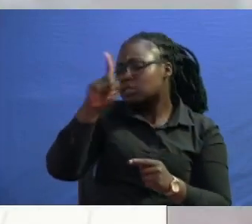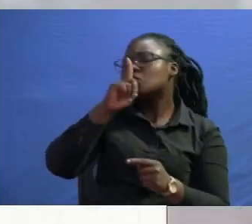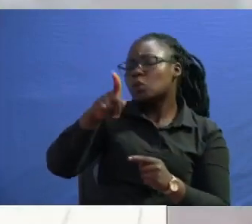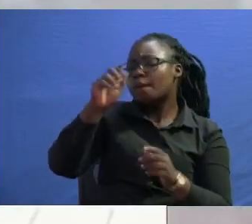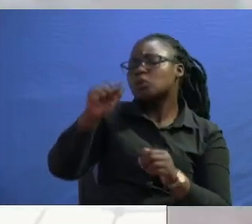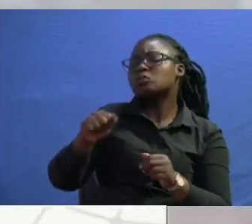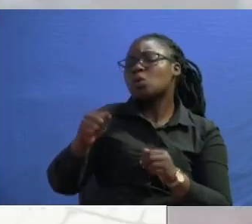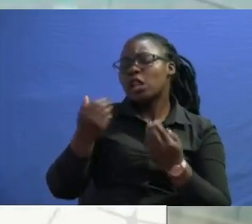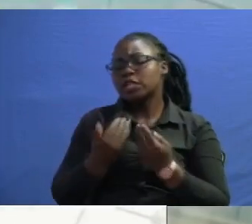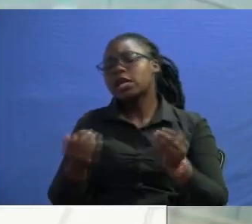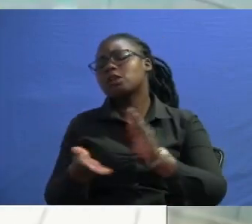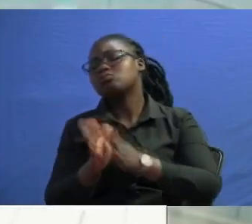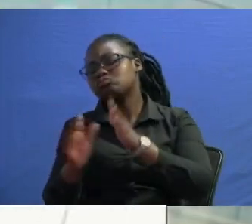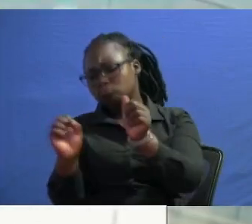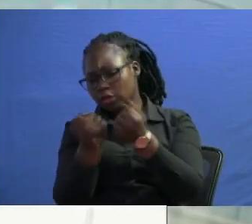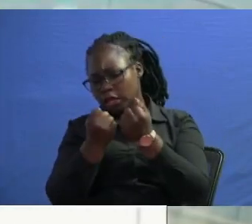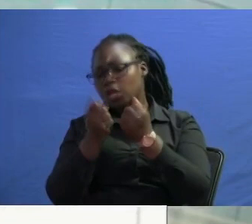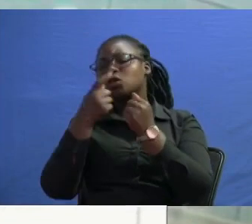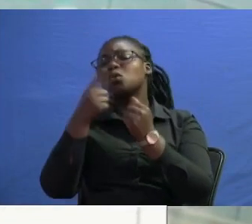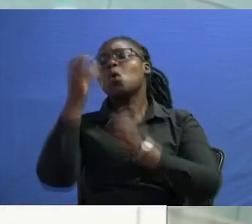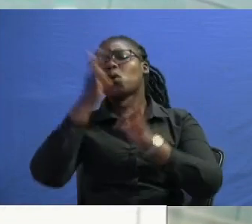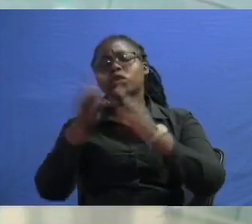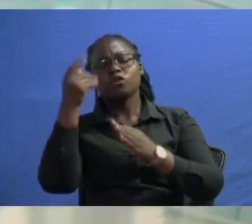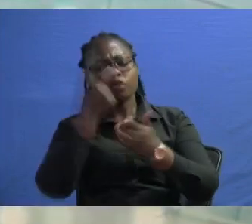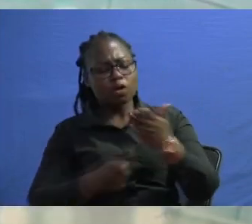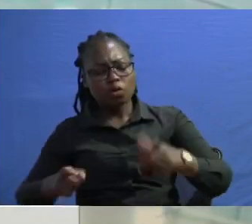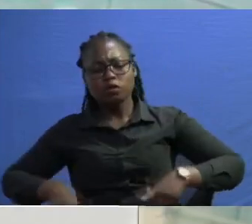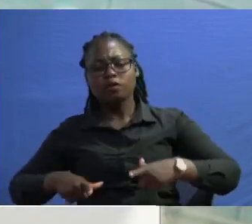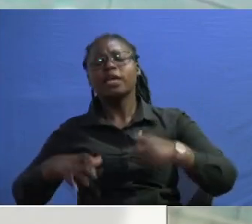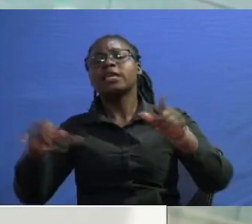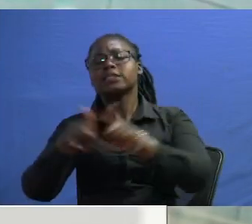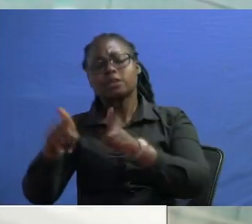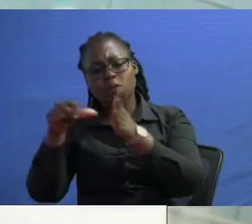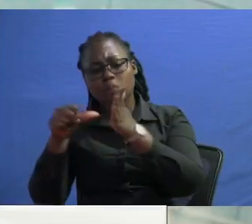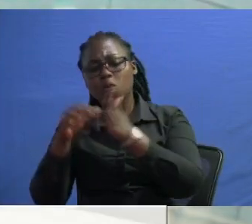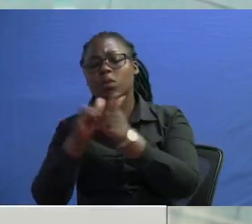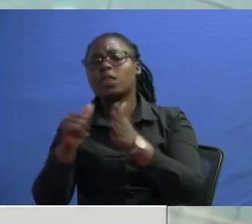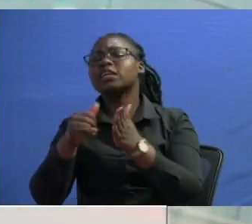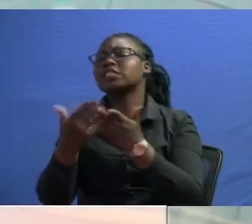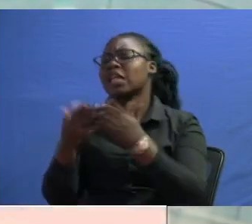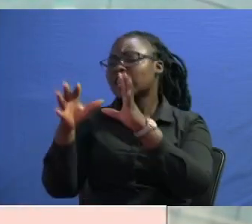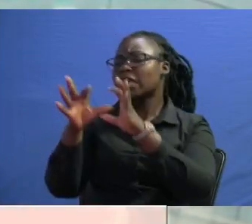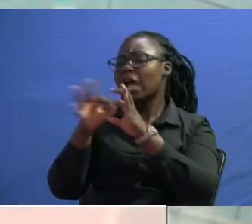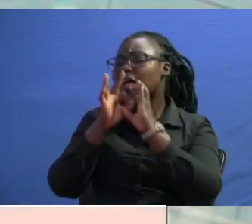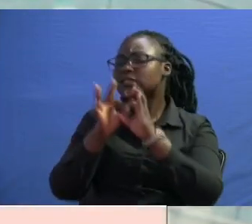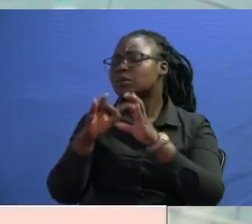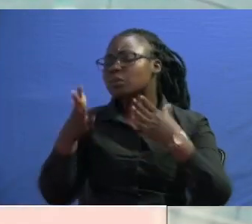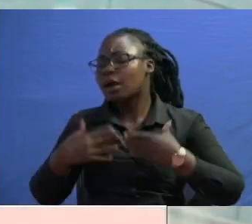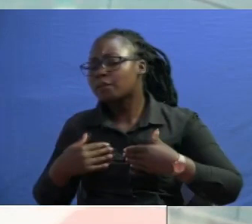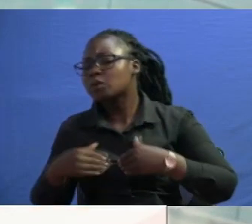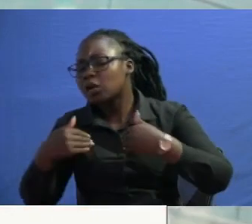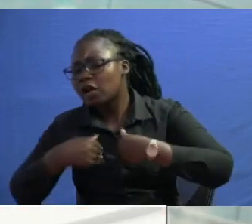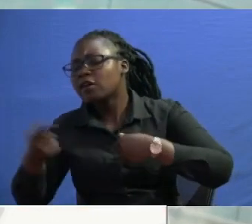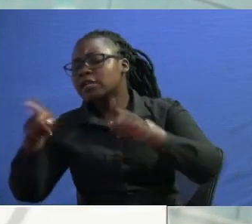saved now i get your point the cost of living was a problem which has mere people created and they wanted it to be reduced